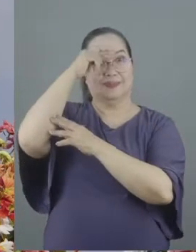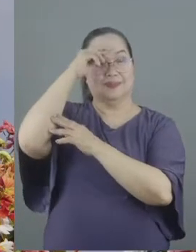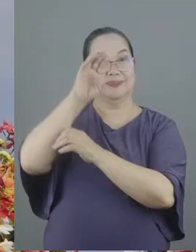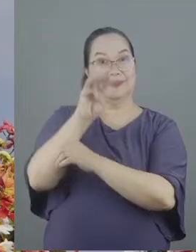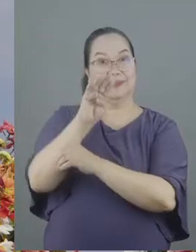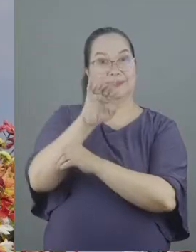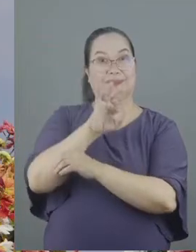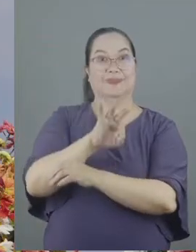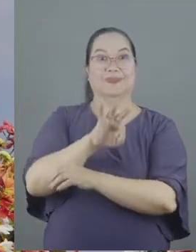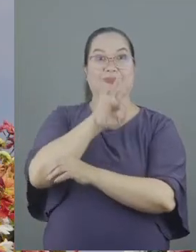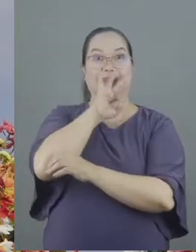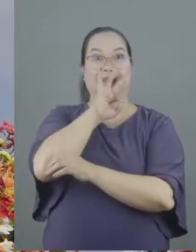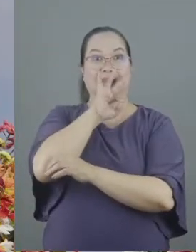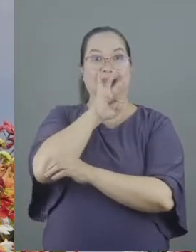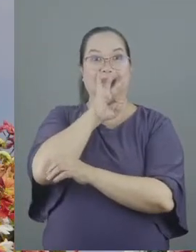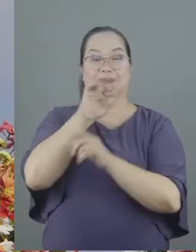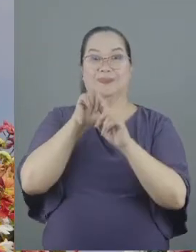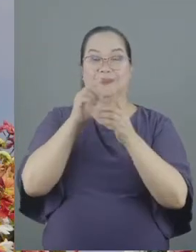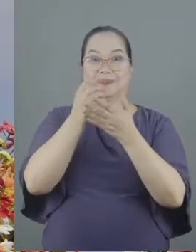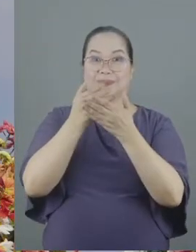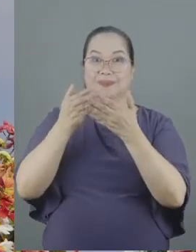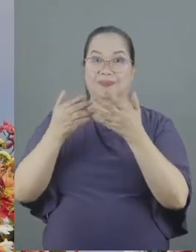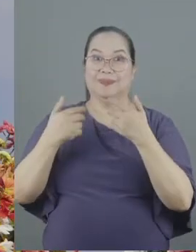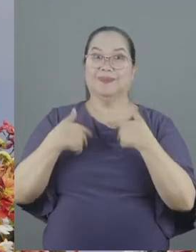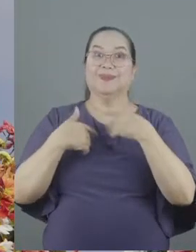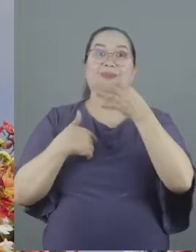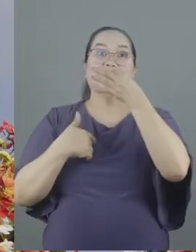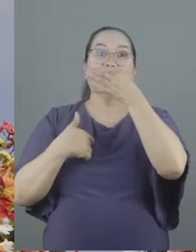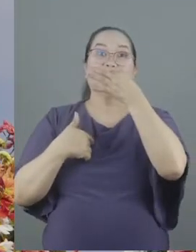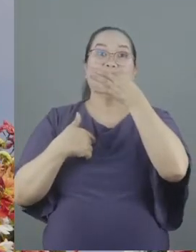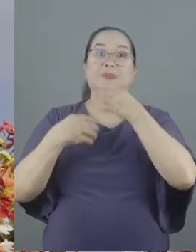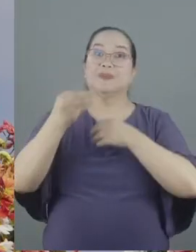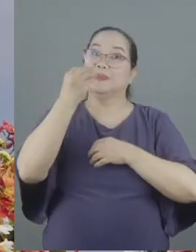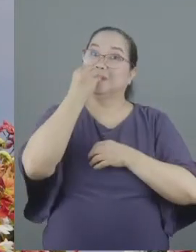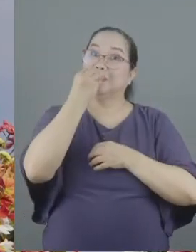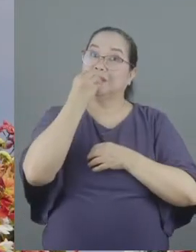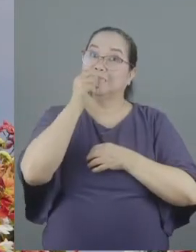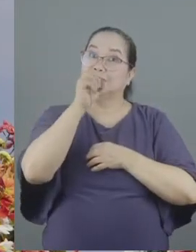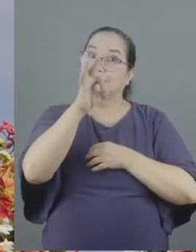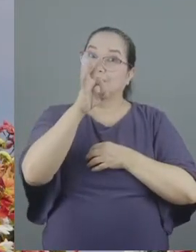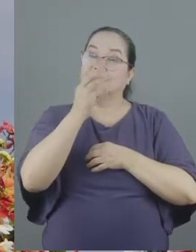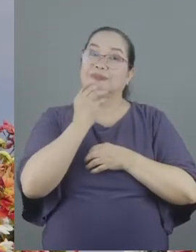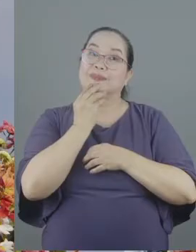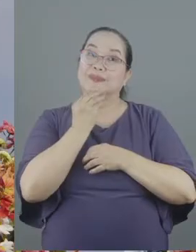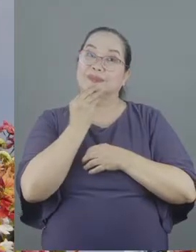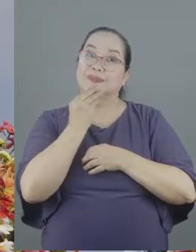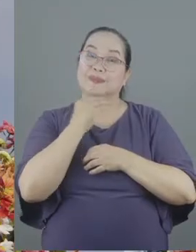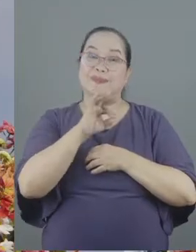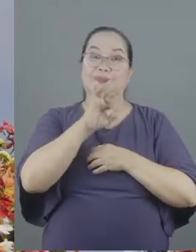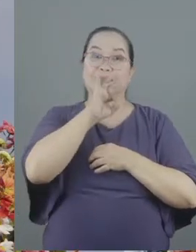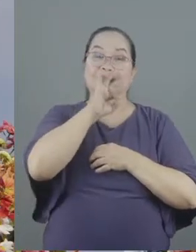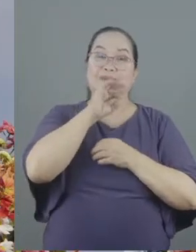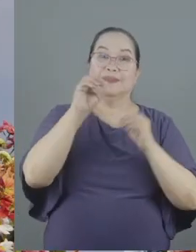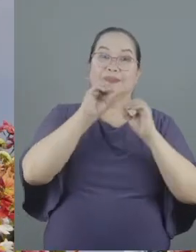offended by certain foods that are eaten if there are Jews they are offended because they still have this dietary laws